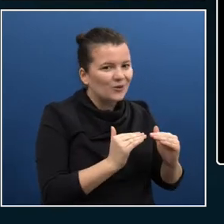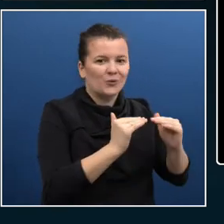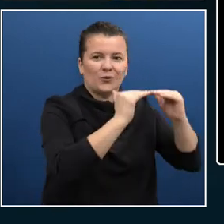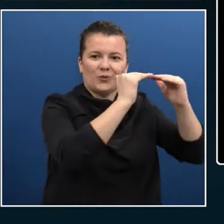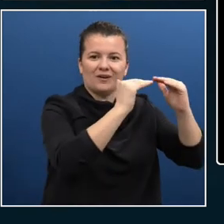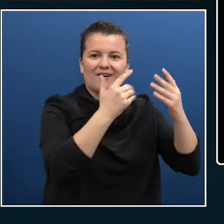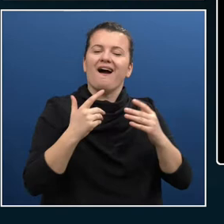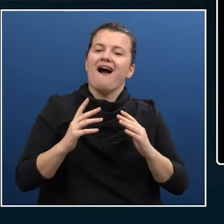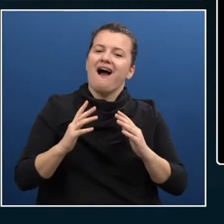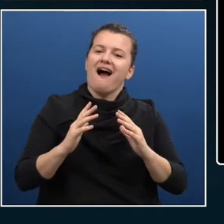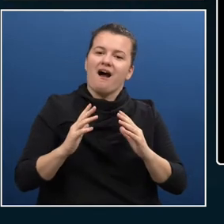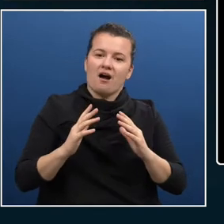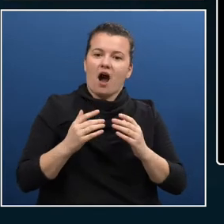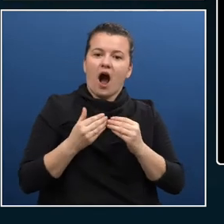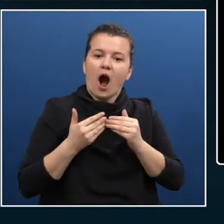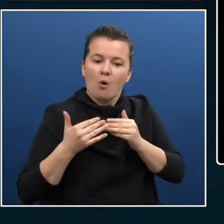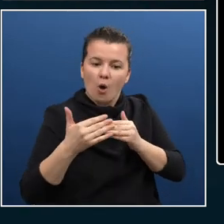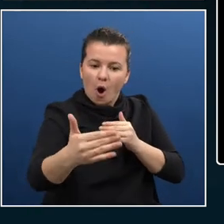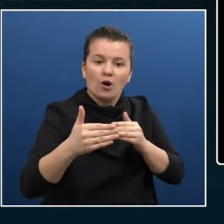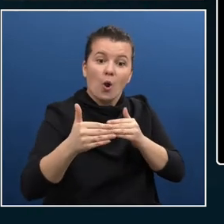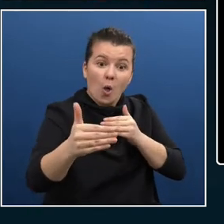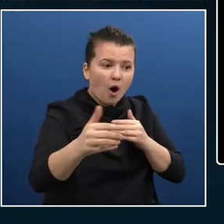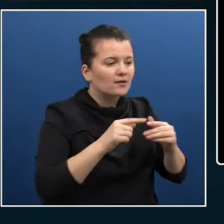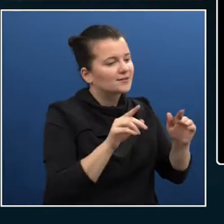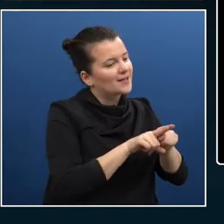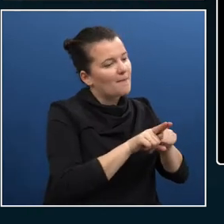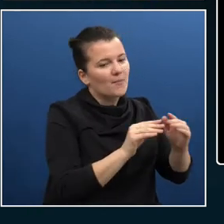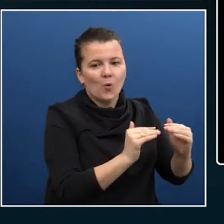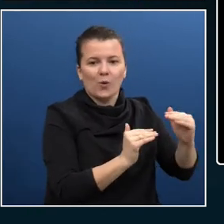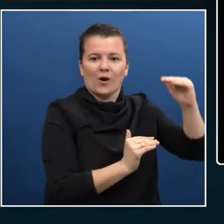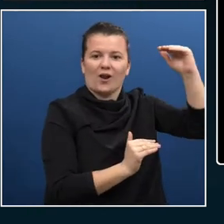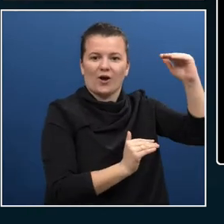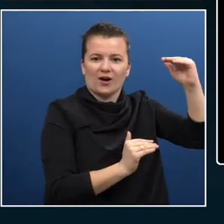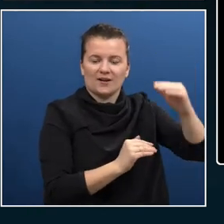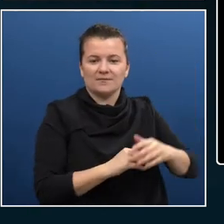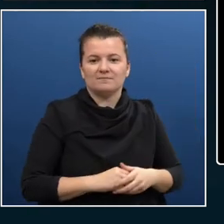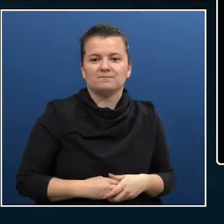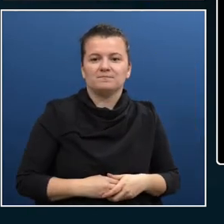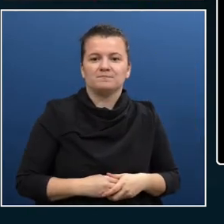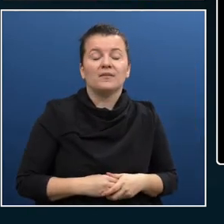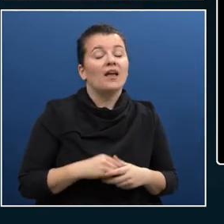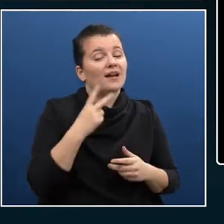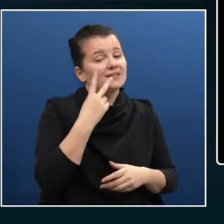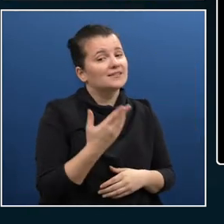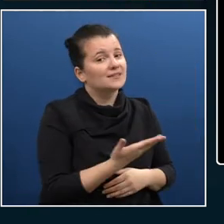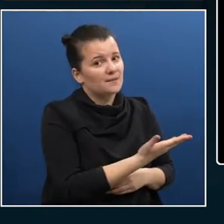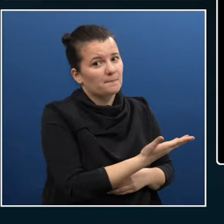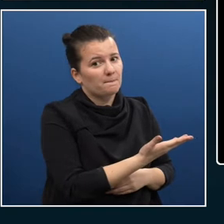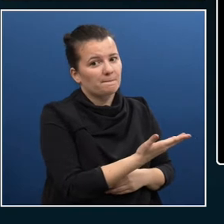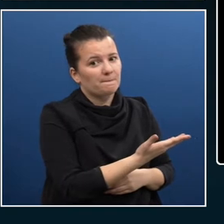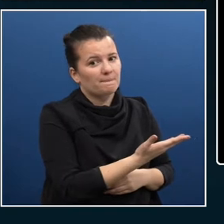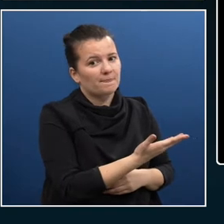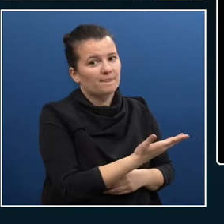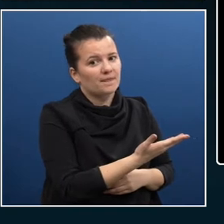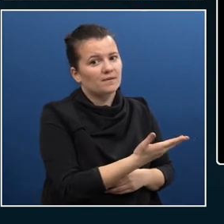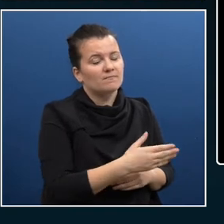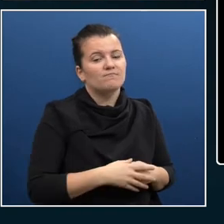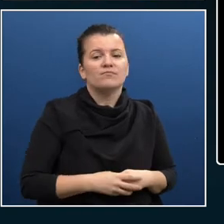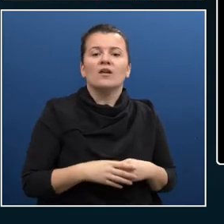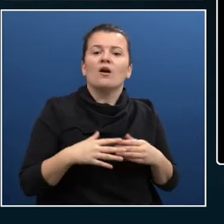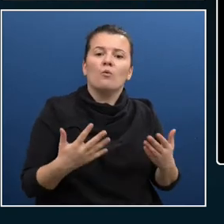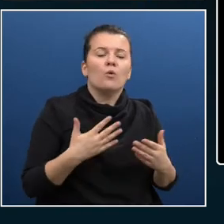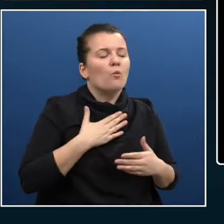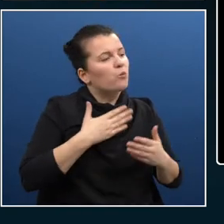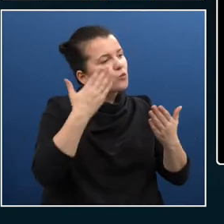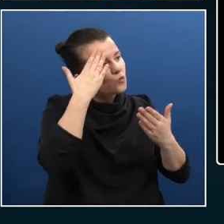lives. now we've defined that. Now we can also see, wait a second, I want to take the altruistic approach. And I want to become aware of people's difficulties.